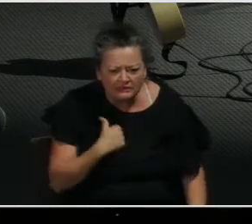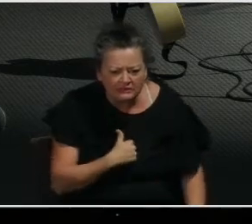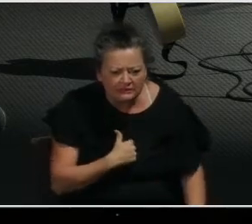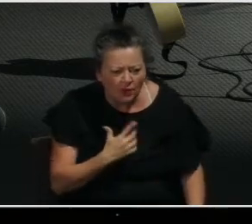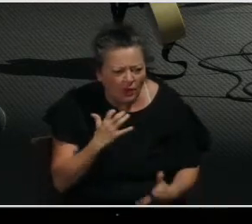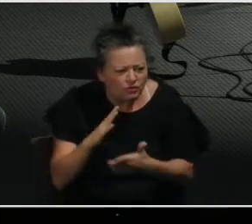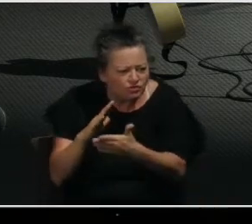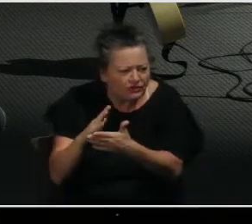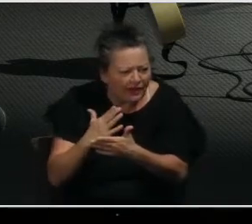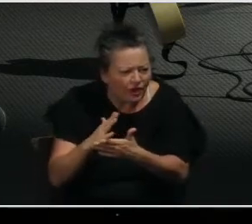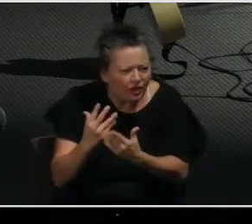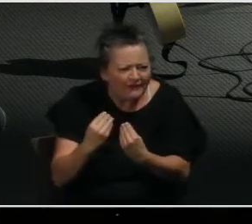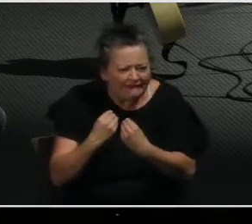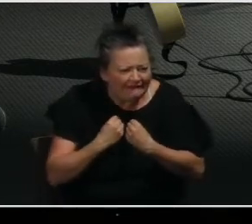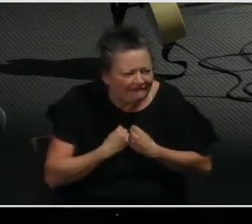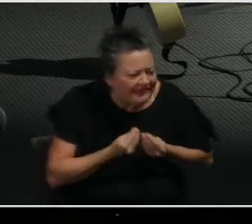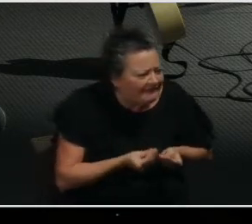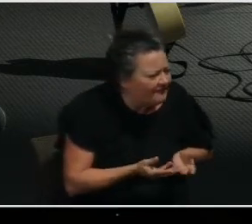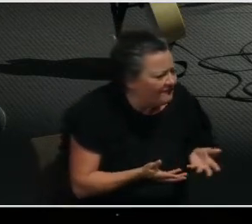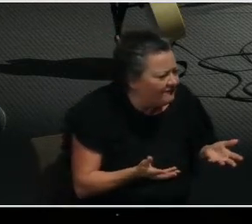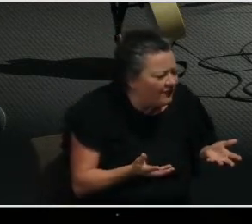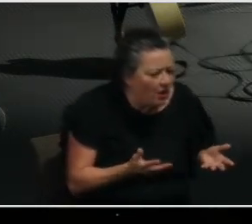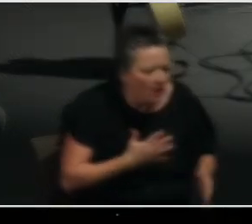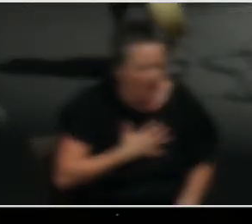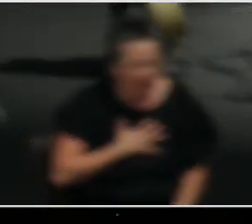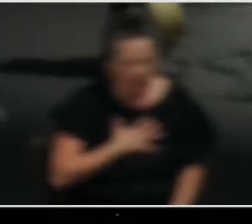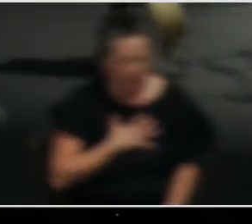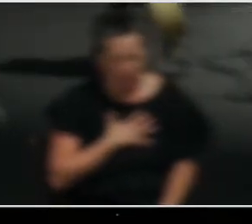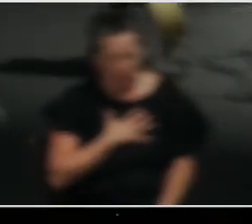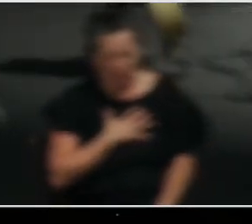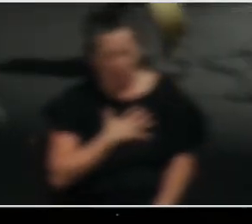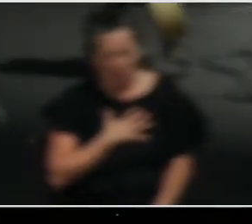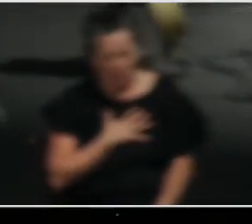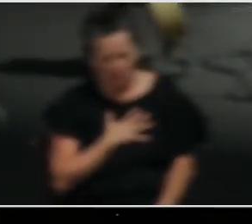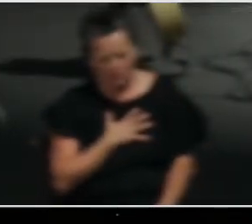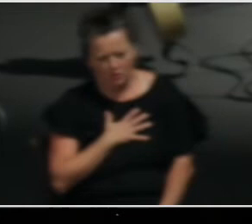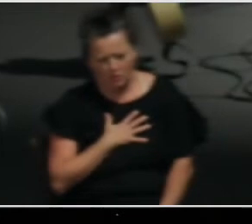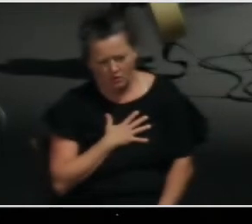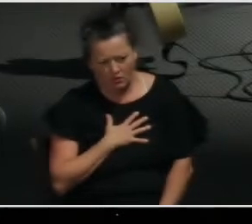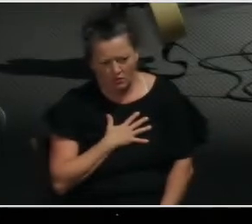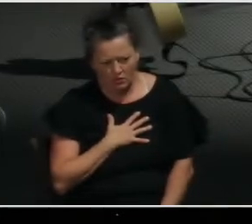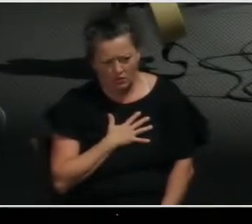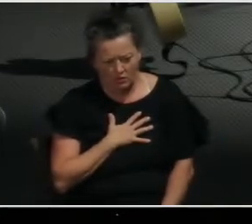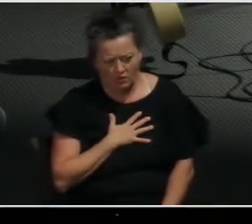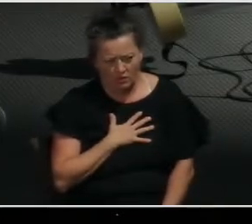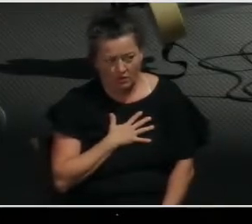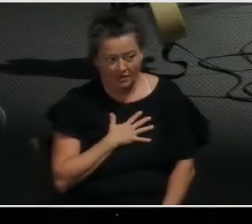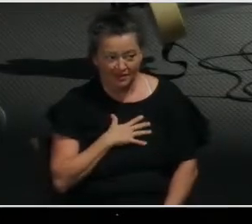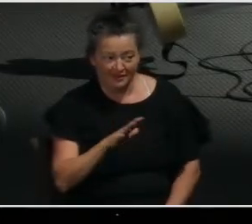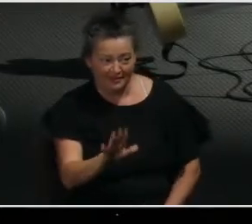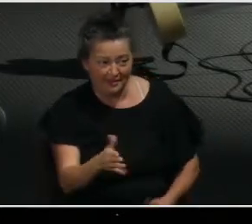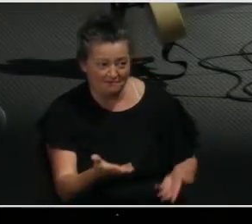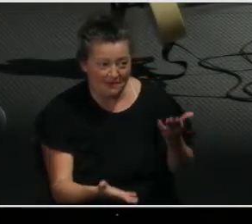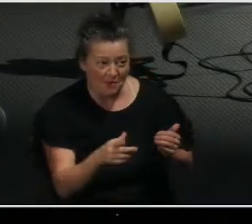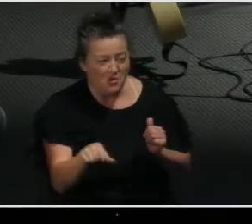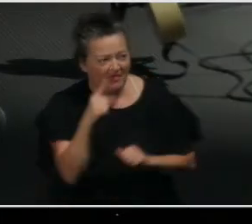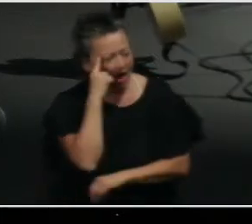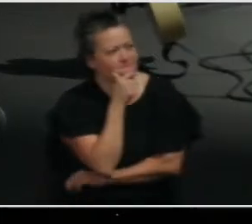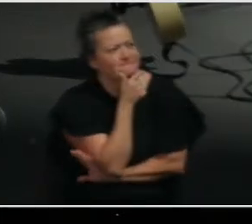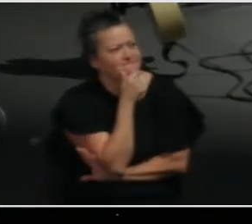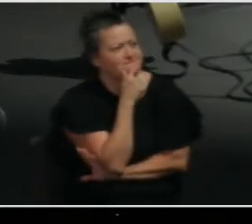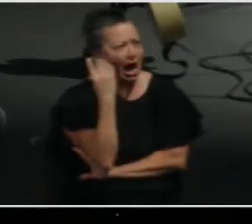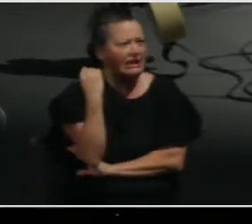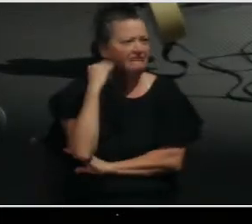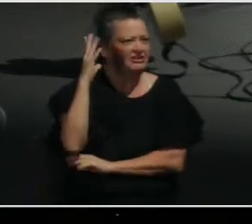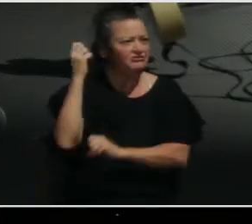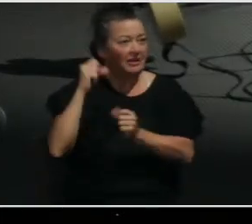I think, hmm, receiving strength and power by God's glorious might must mean that I'm going to be like Superman.